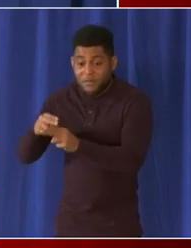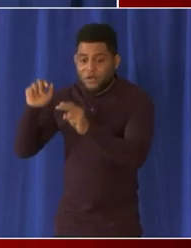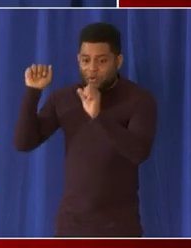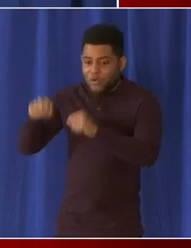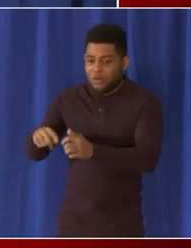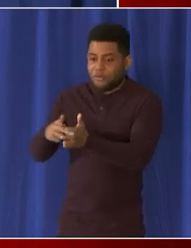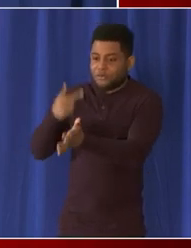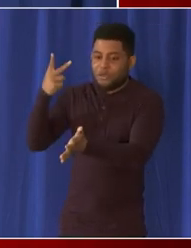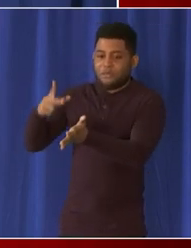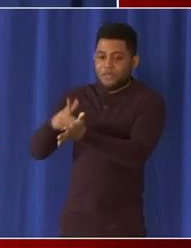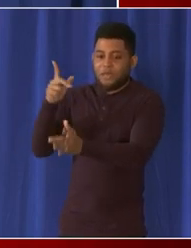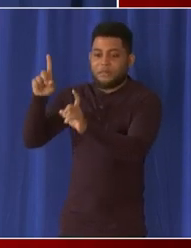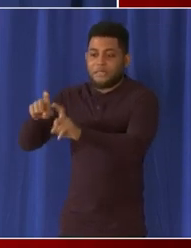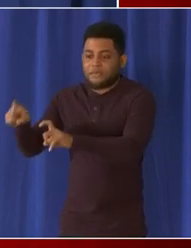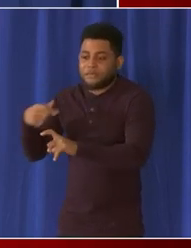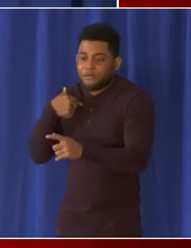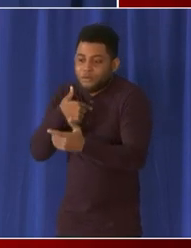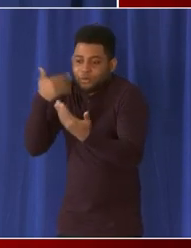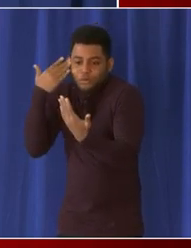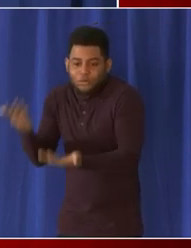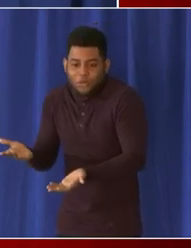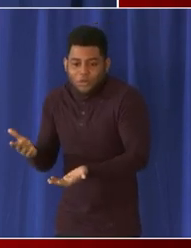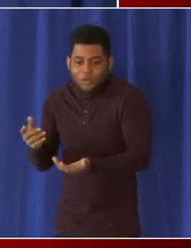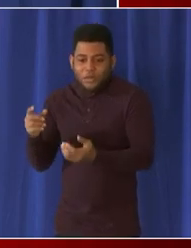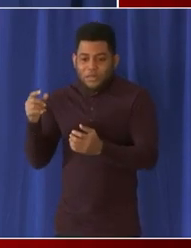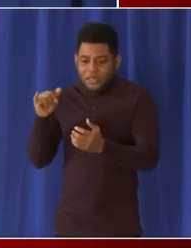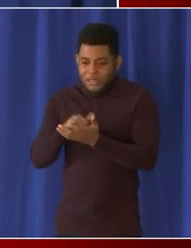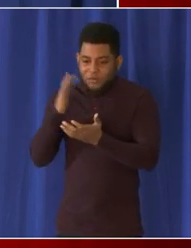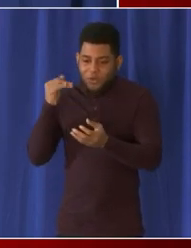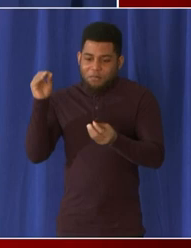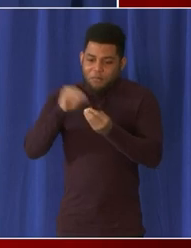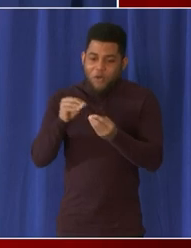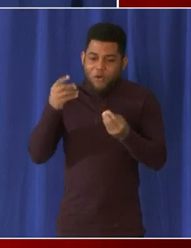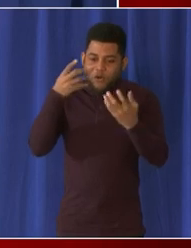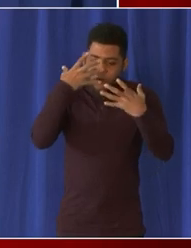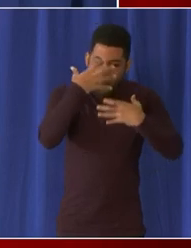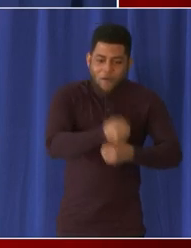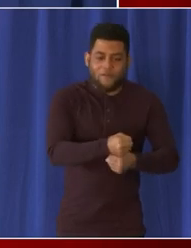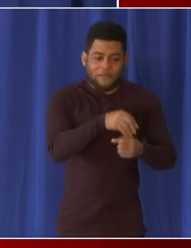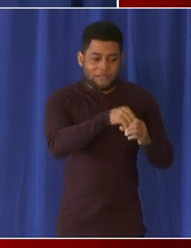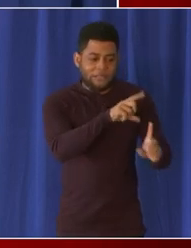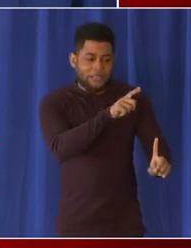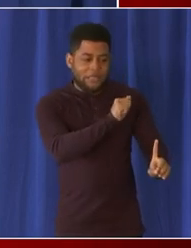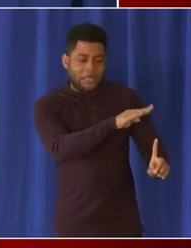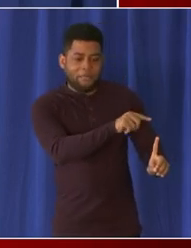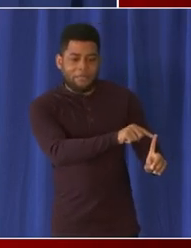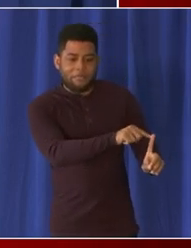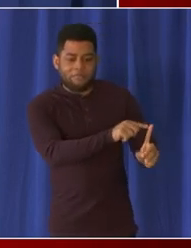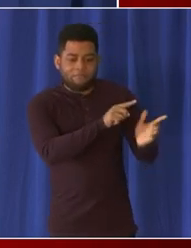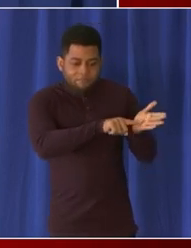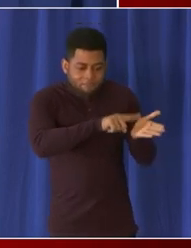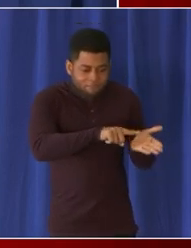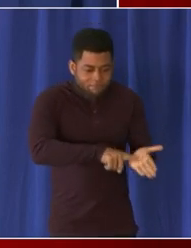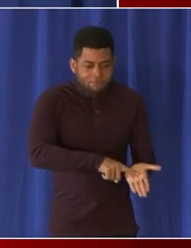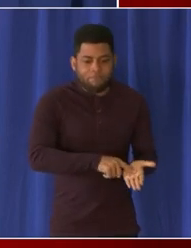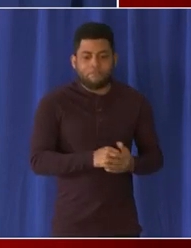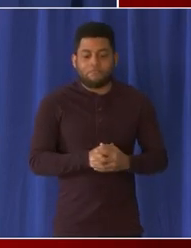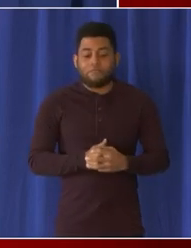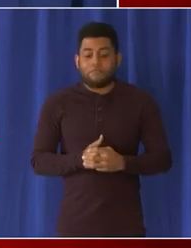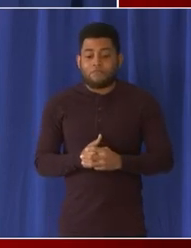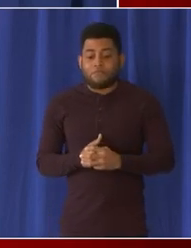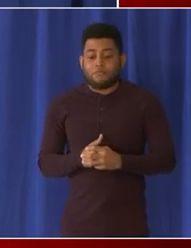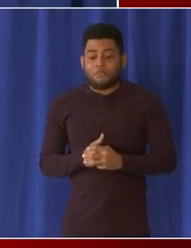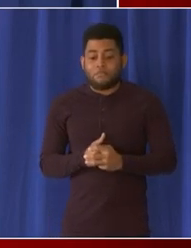laboratory reported data and we had this conversation early on in the pandemic uh april i believe april of 2020 about